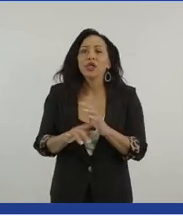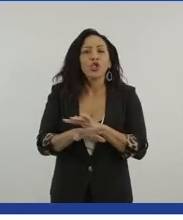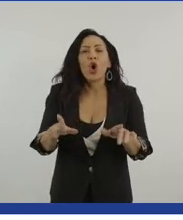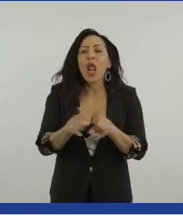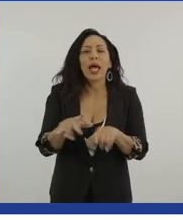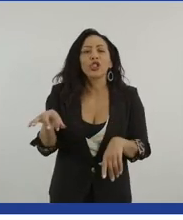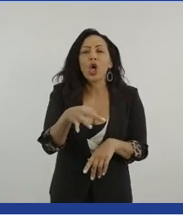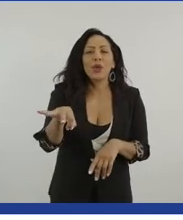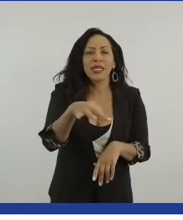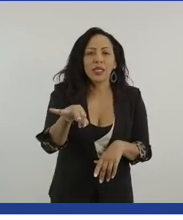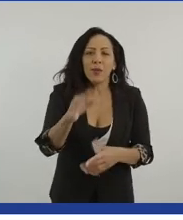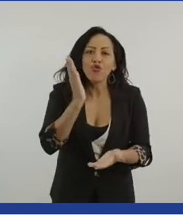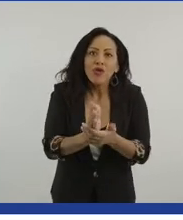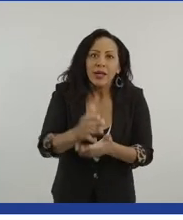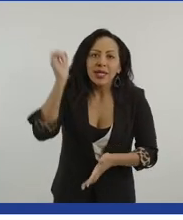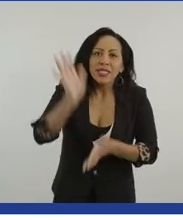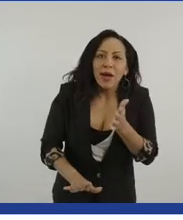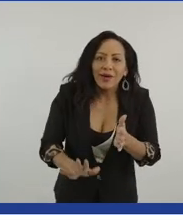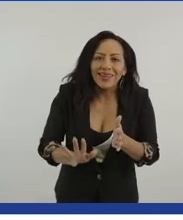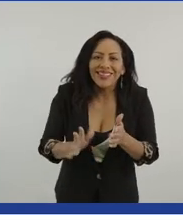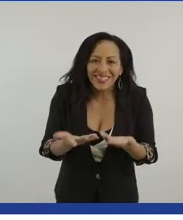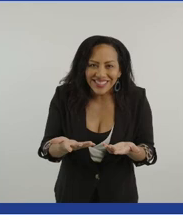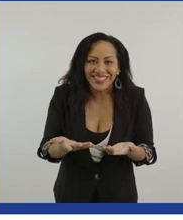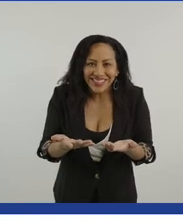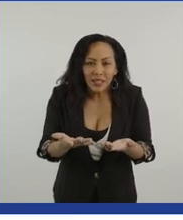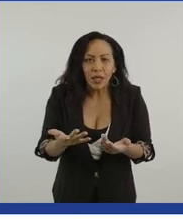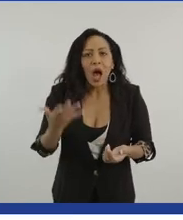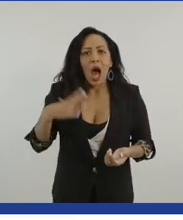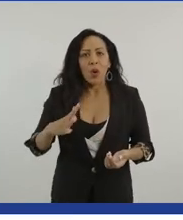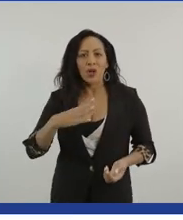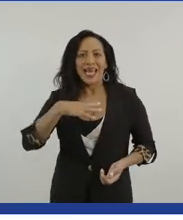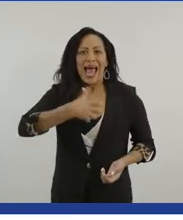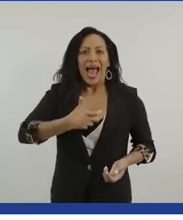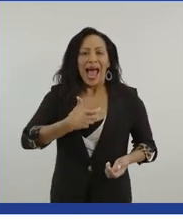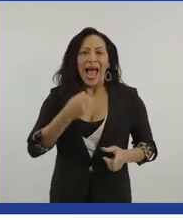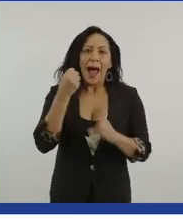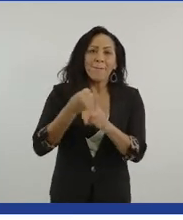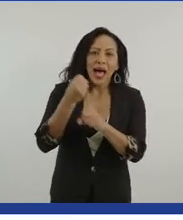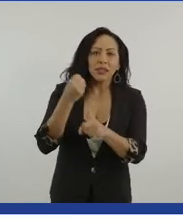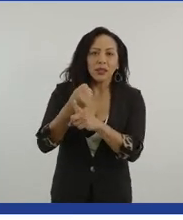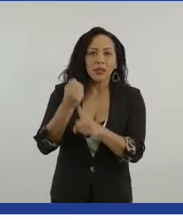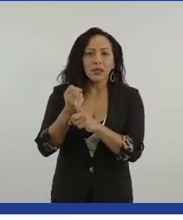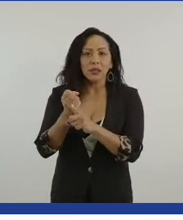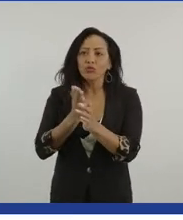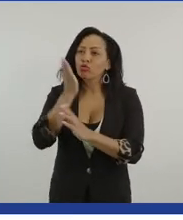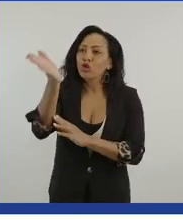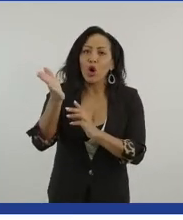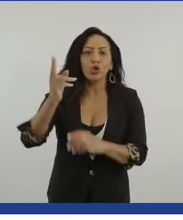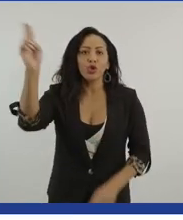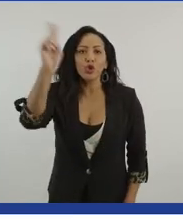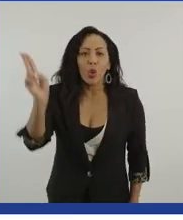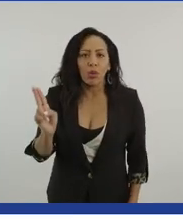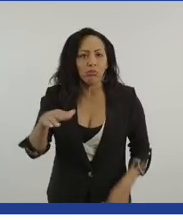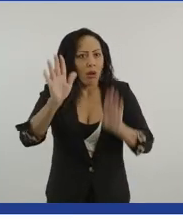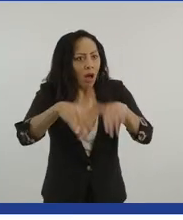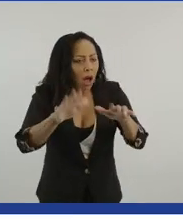I want us to have an experience where we have ambassadors going to schools and talk about how important the disability